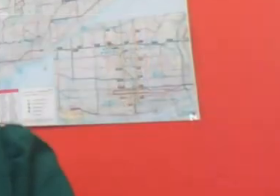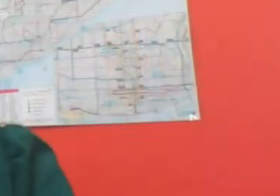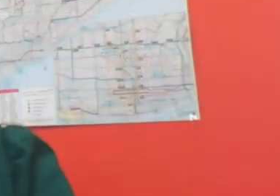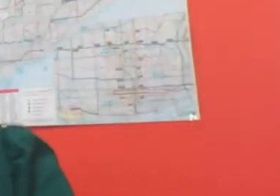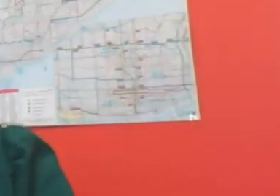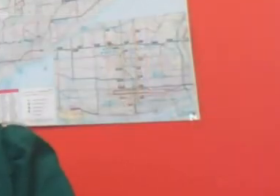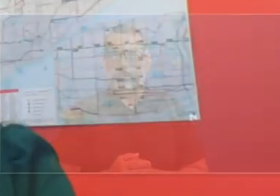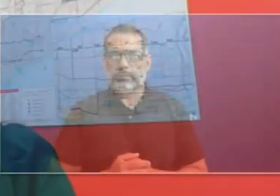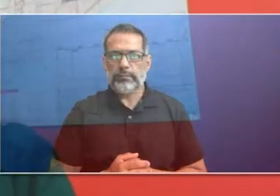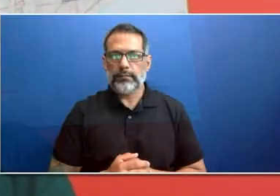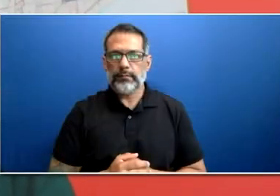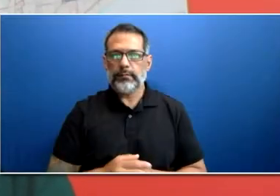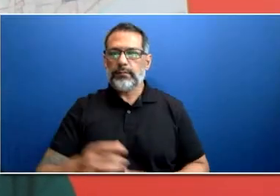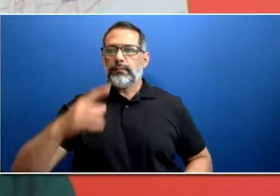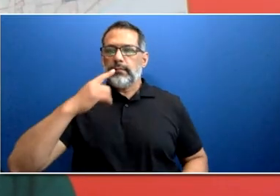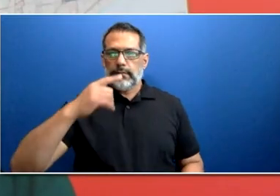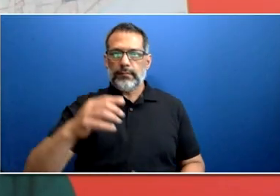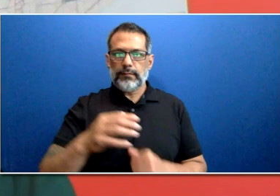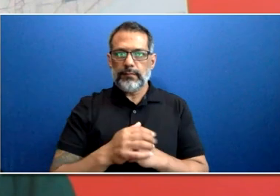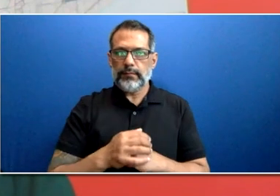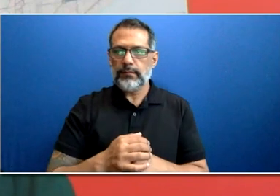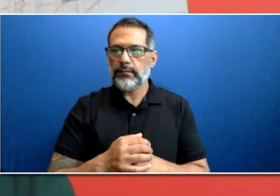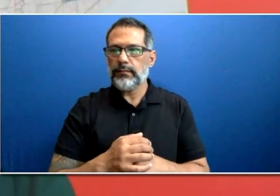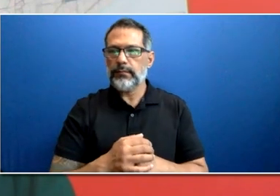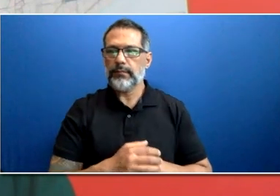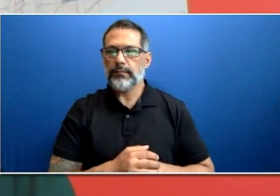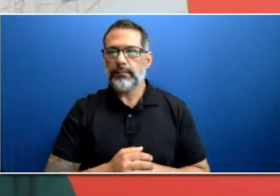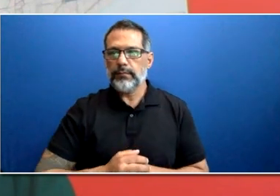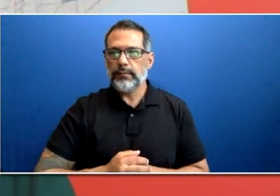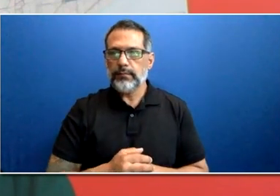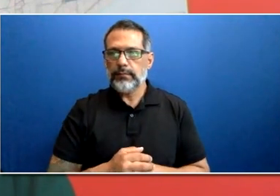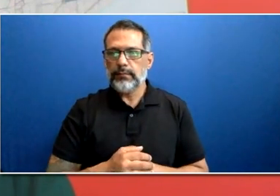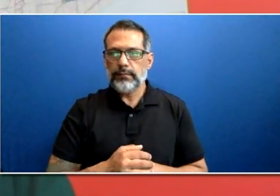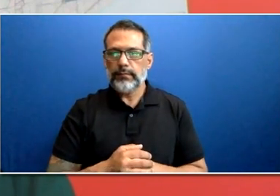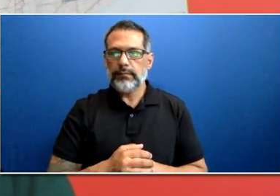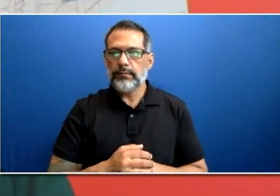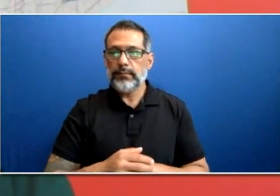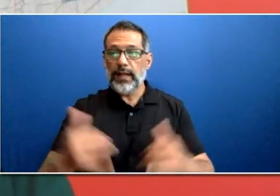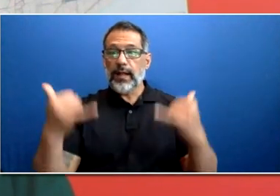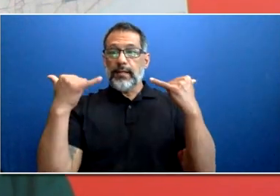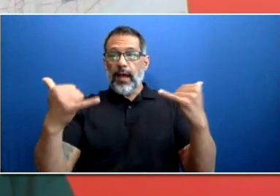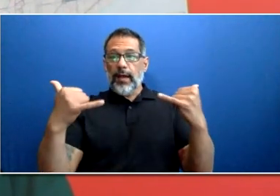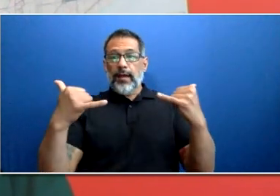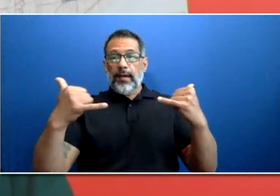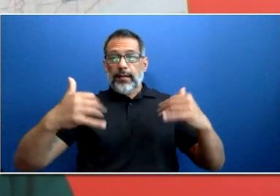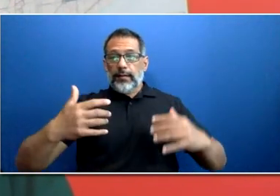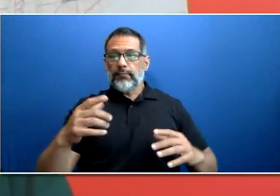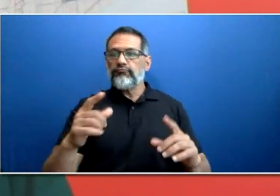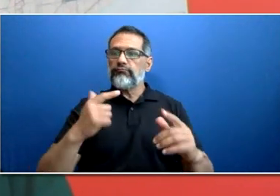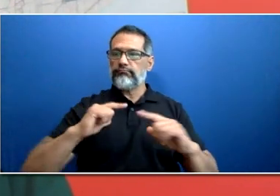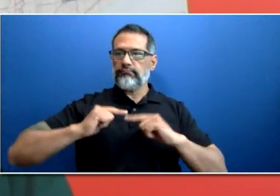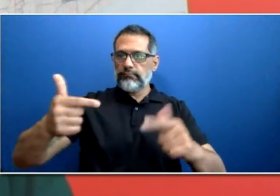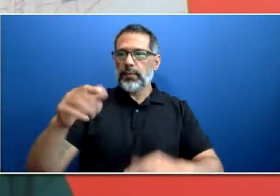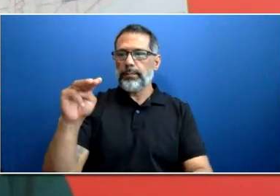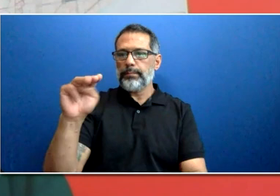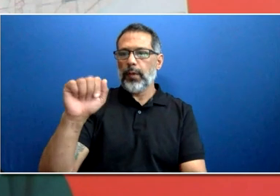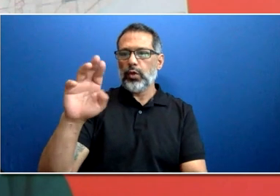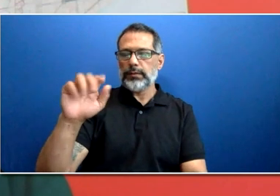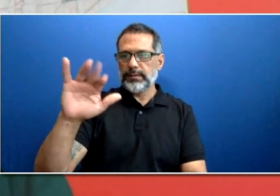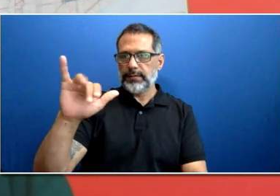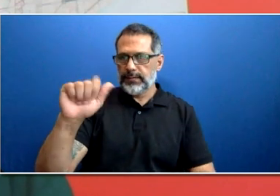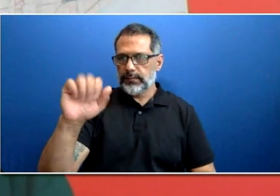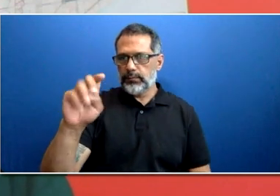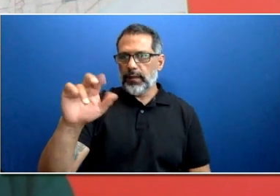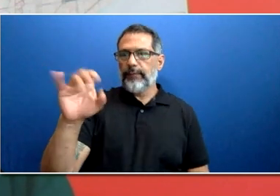What a great video! So we now have Marika Fraser, our Manager of the Diversity and Outreach Program, to speak about